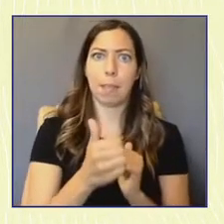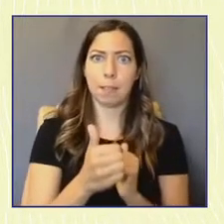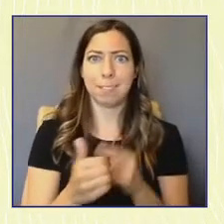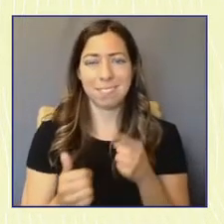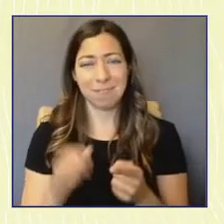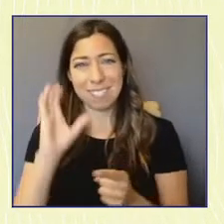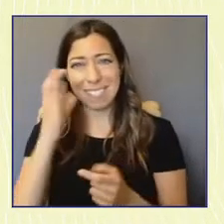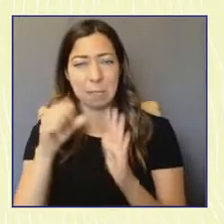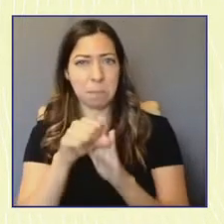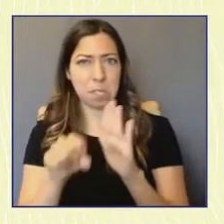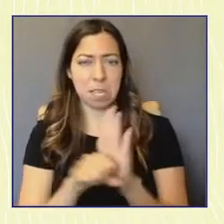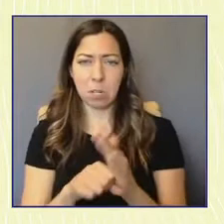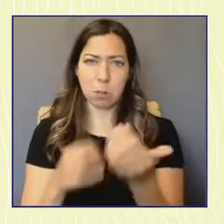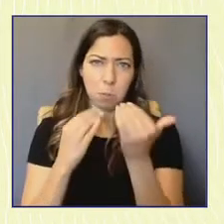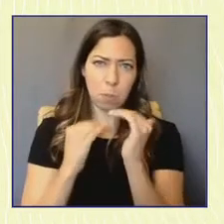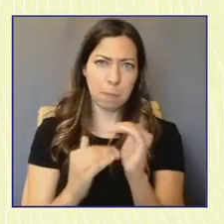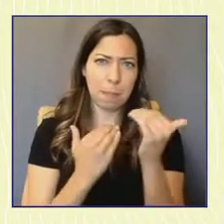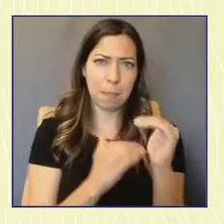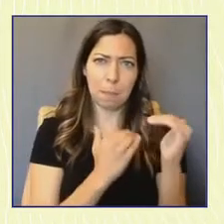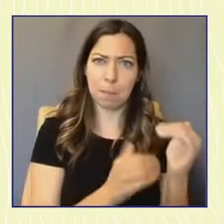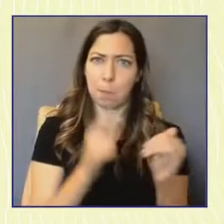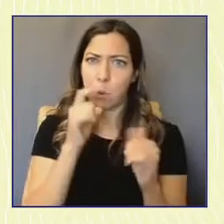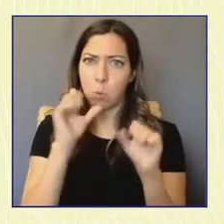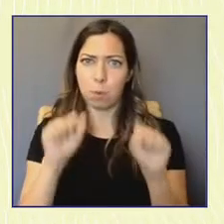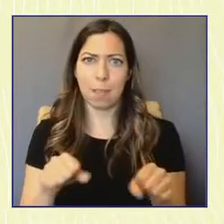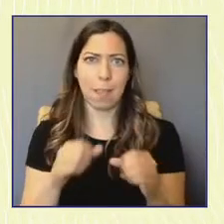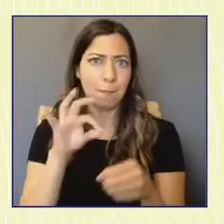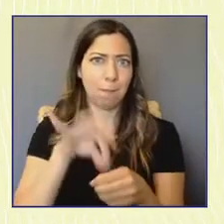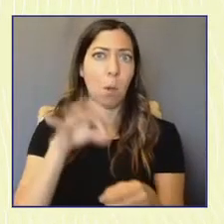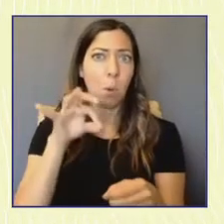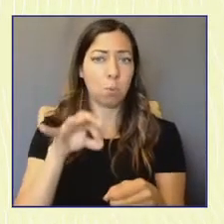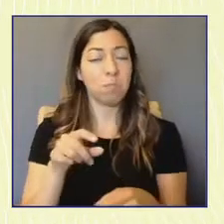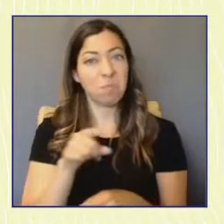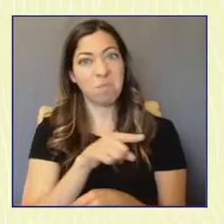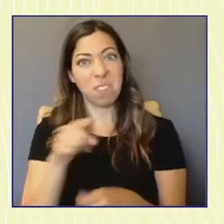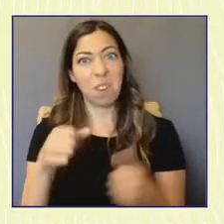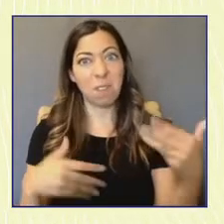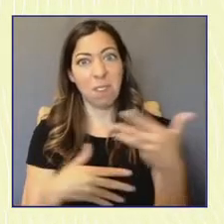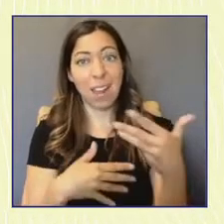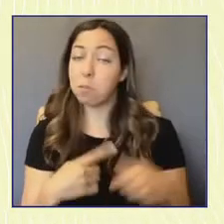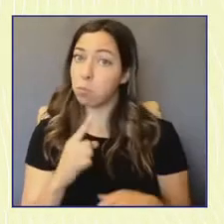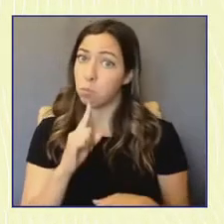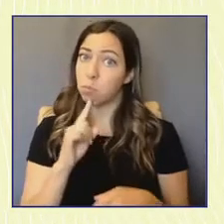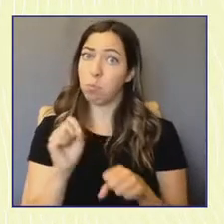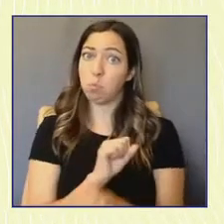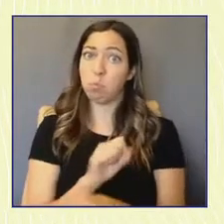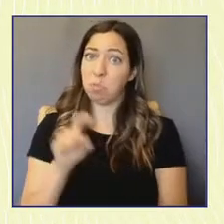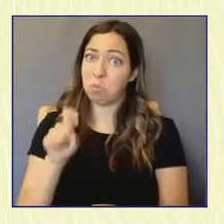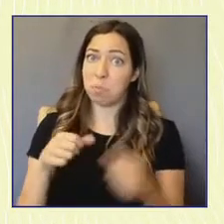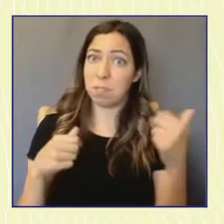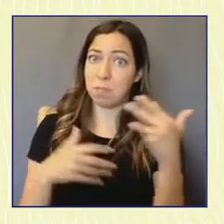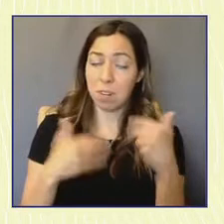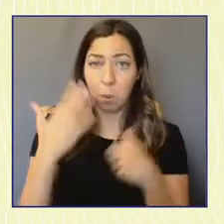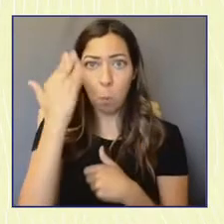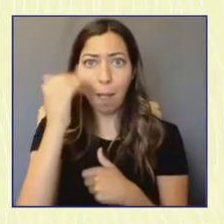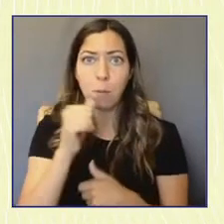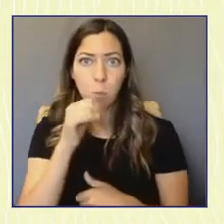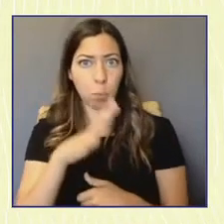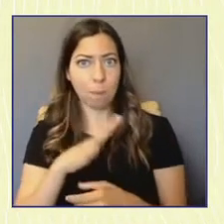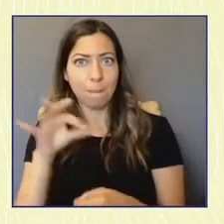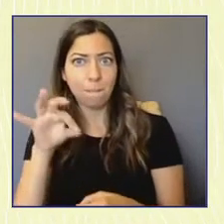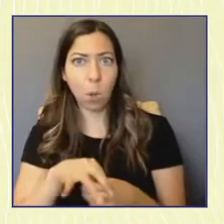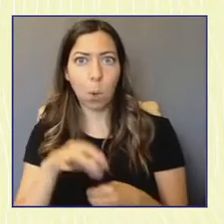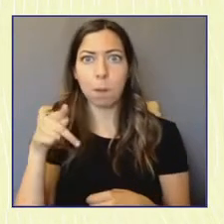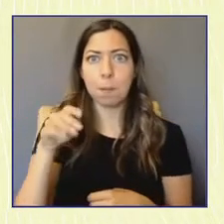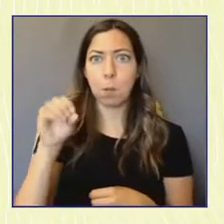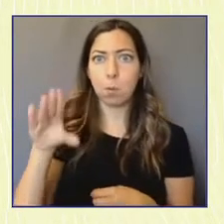They are afraid. And you know what? They should be. Because young people are voting. Women are voting. People of color are